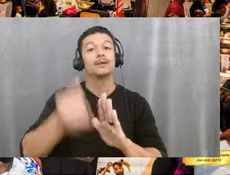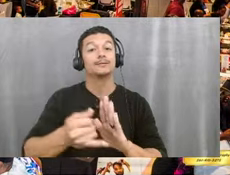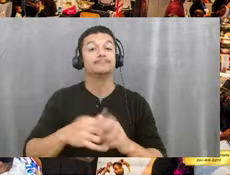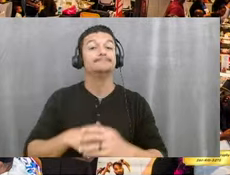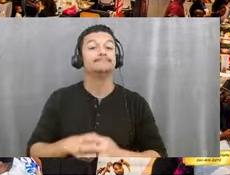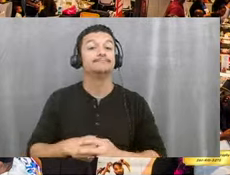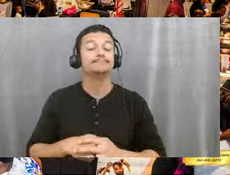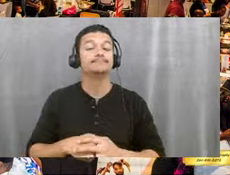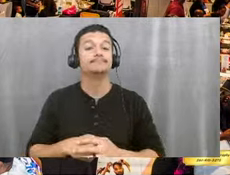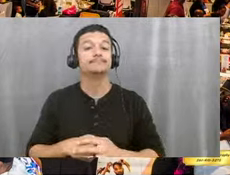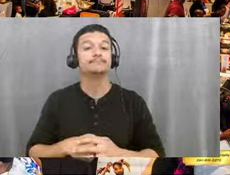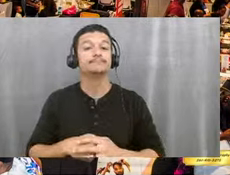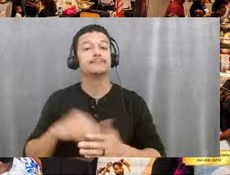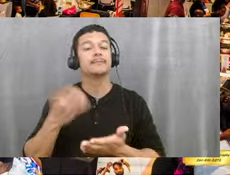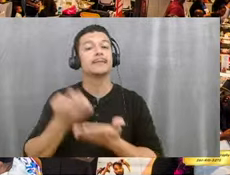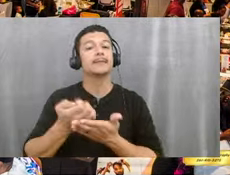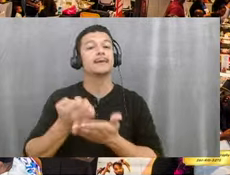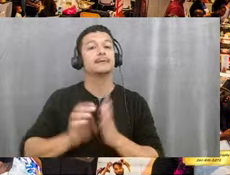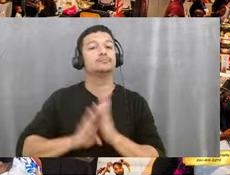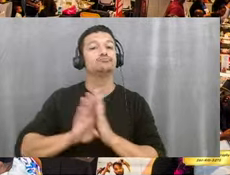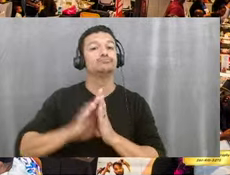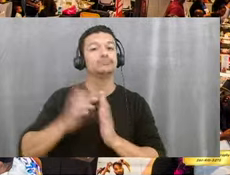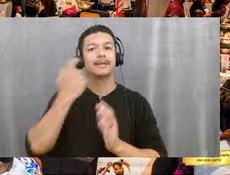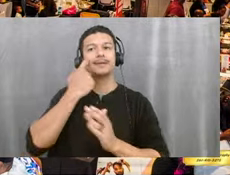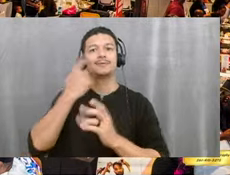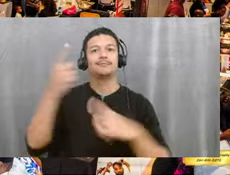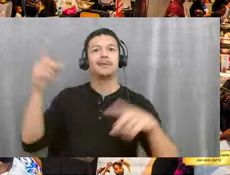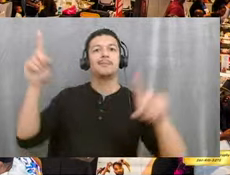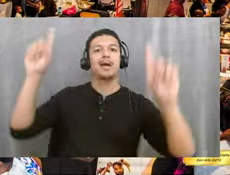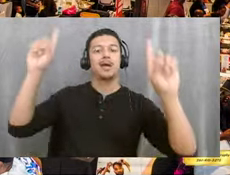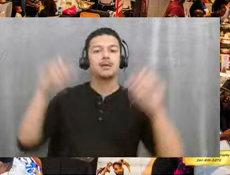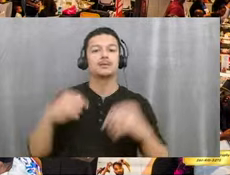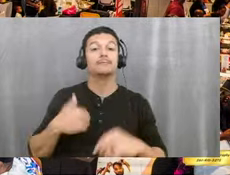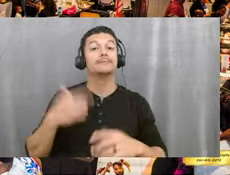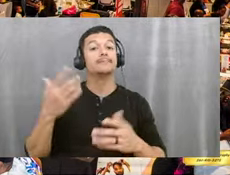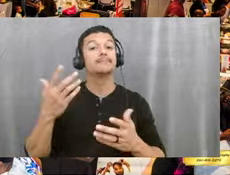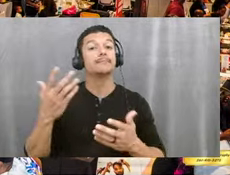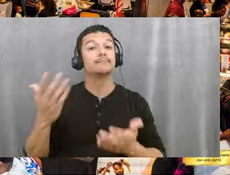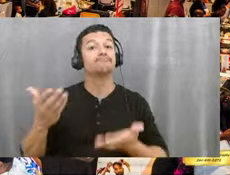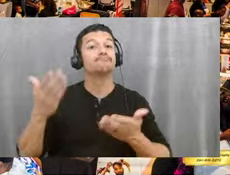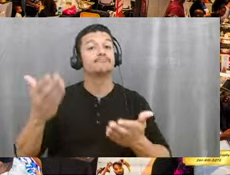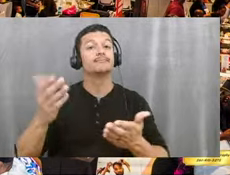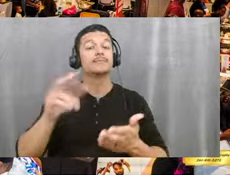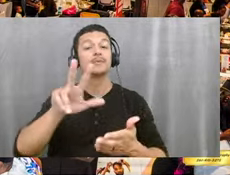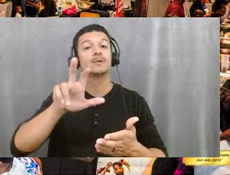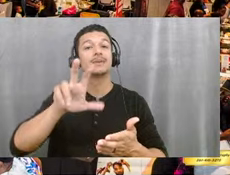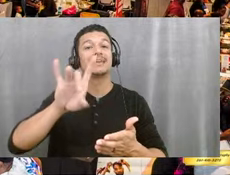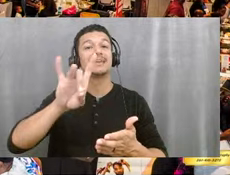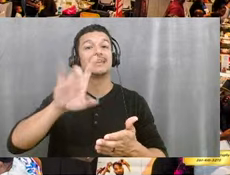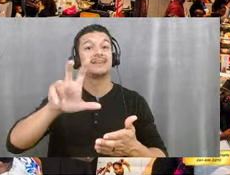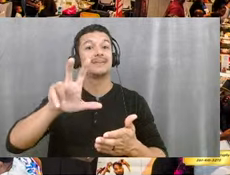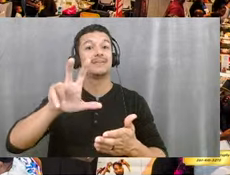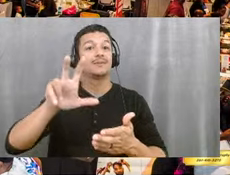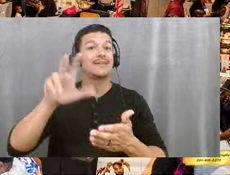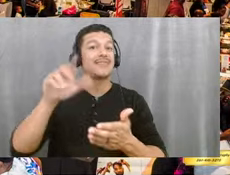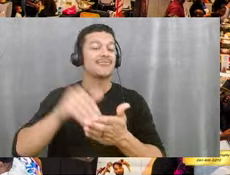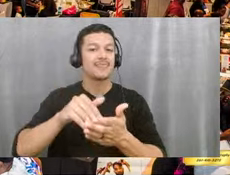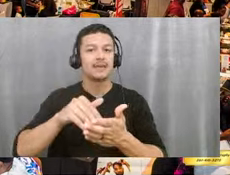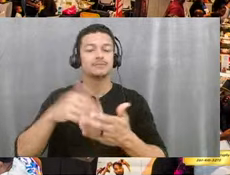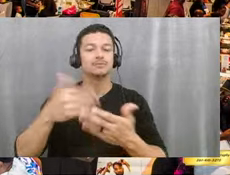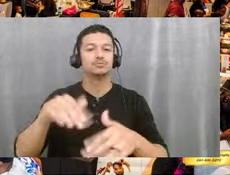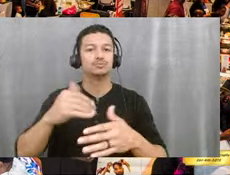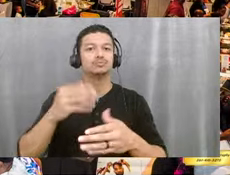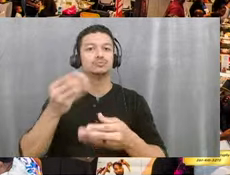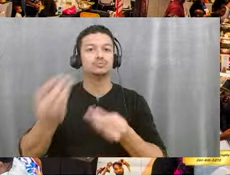Economic developments, recent accomplishments, um, they've administered over 383,000 in small business incentives. Um, we